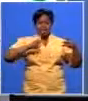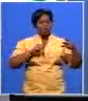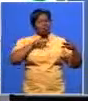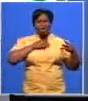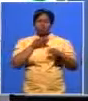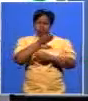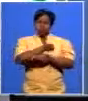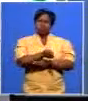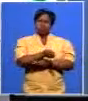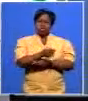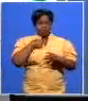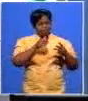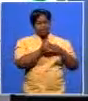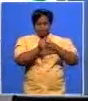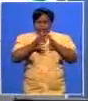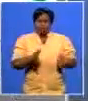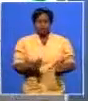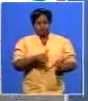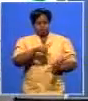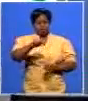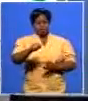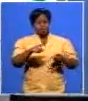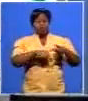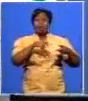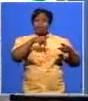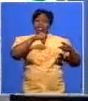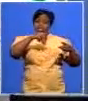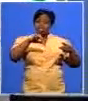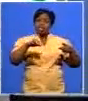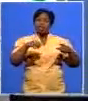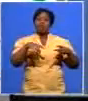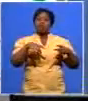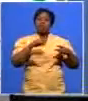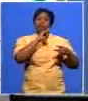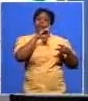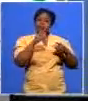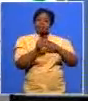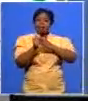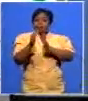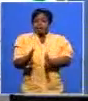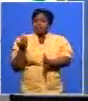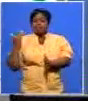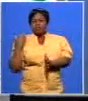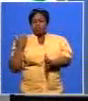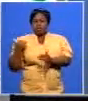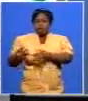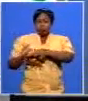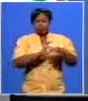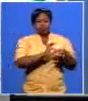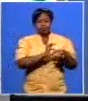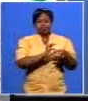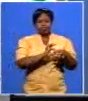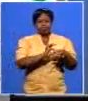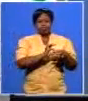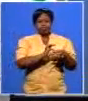i'm the leader of the democratic alliance patricia is the leader of the independent democrats we're now working together and we're merging our parties